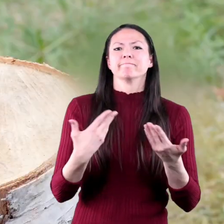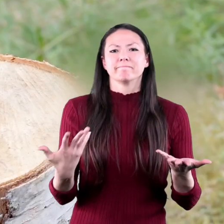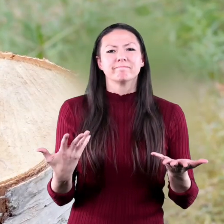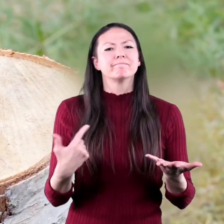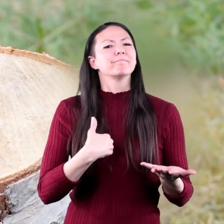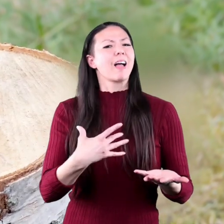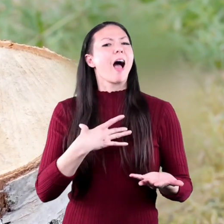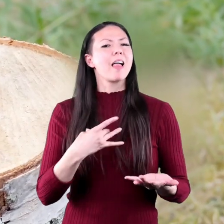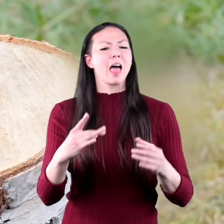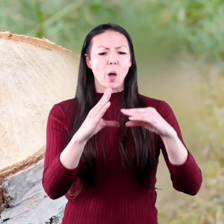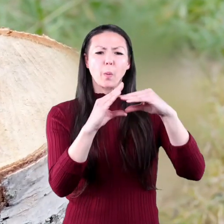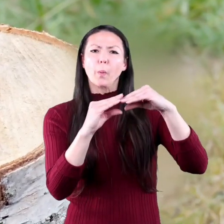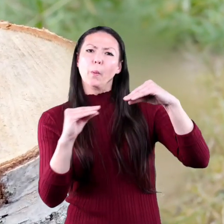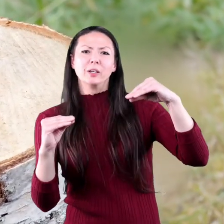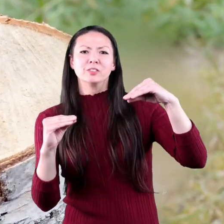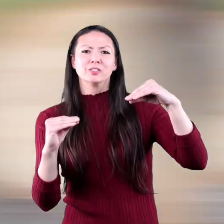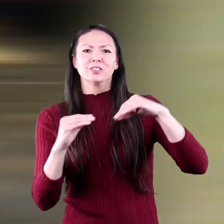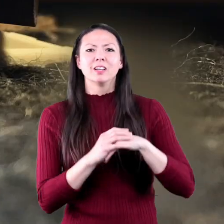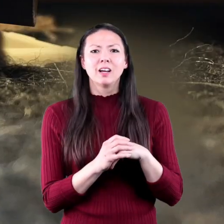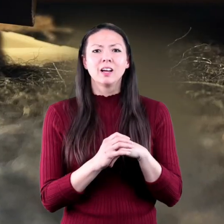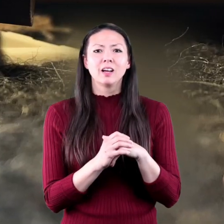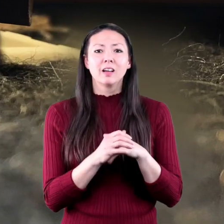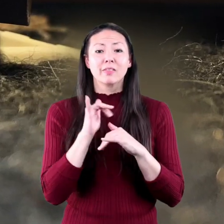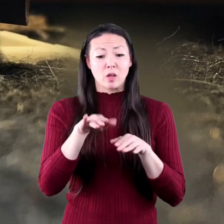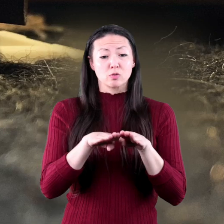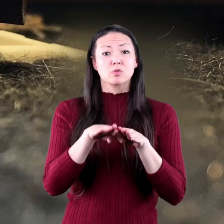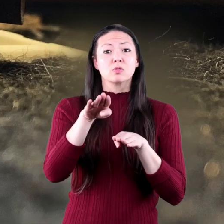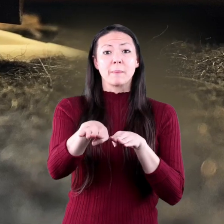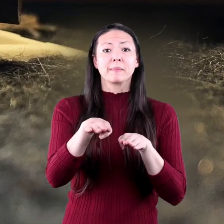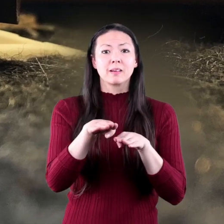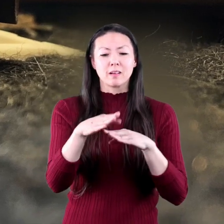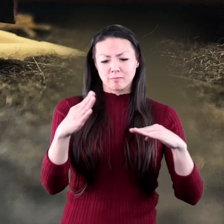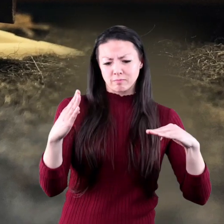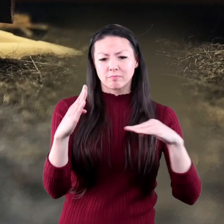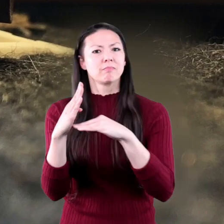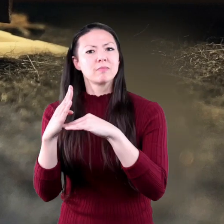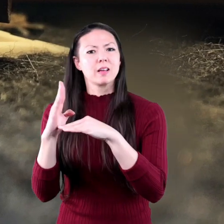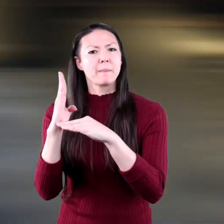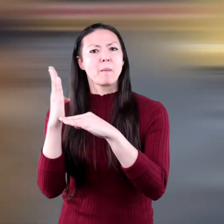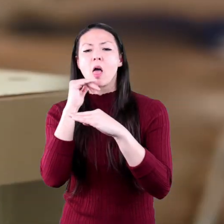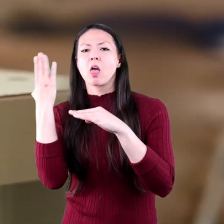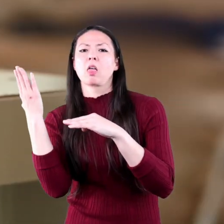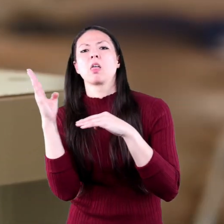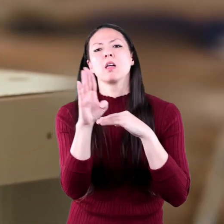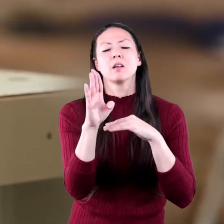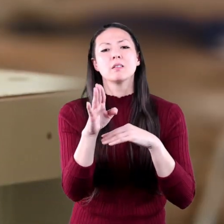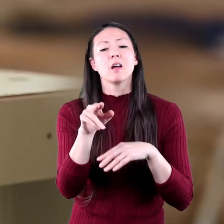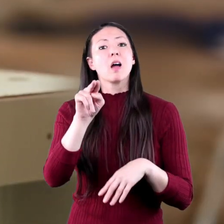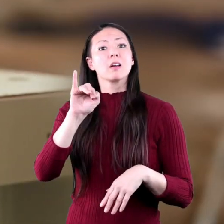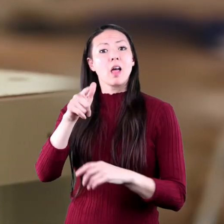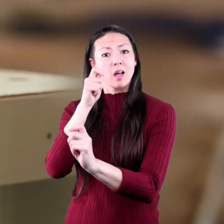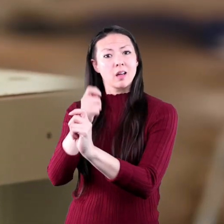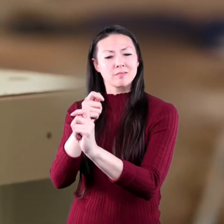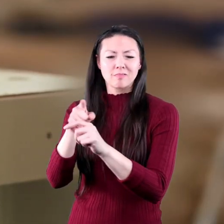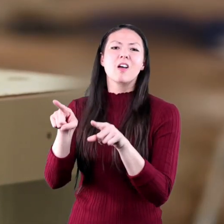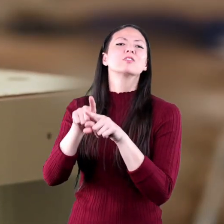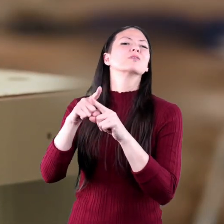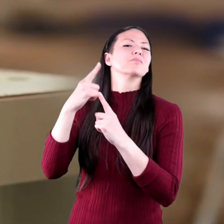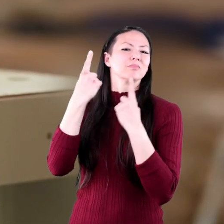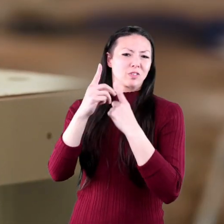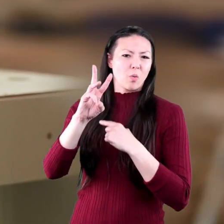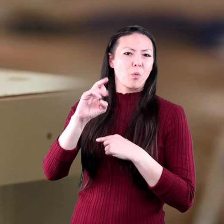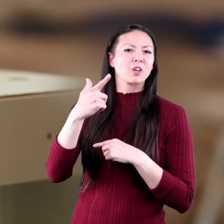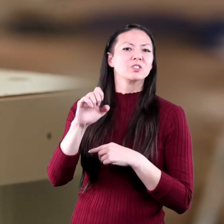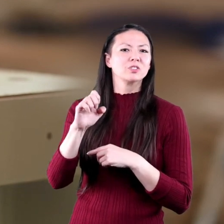I like the wedge. I can use it as a doorstop and keep my door open. A nail is another example of the